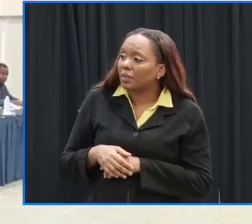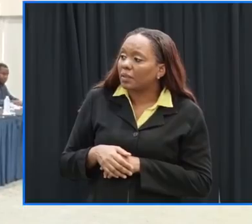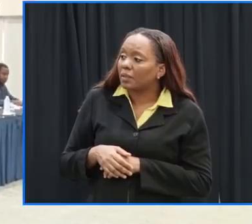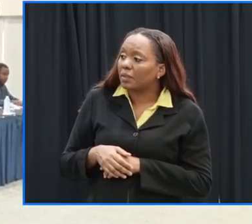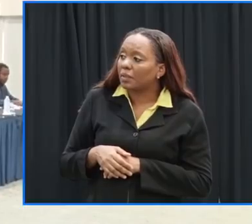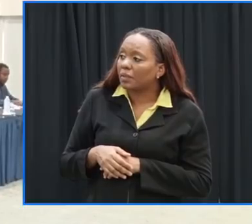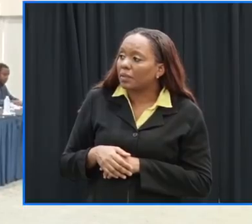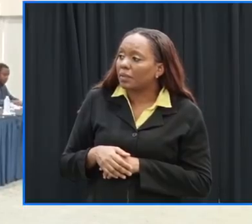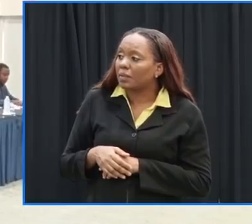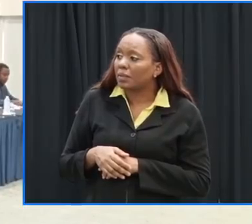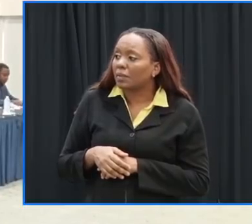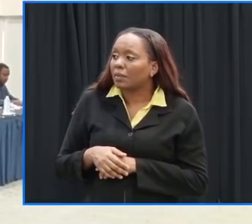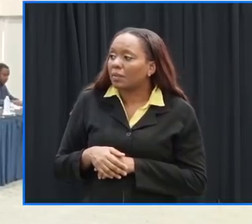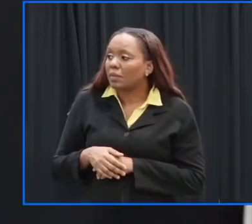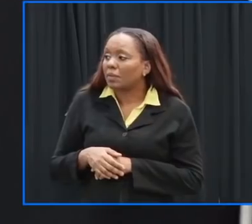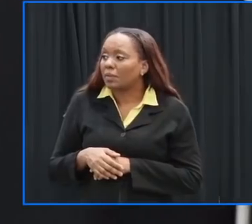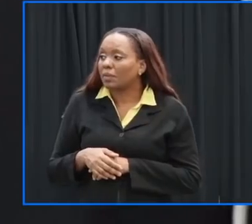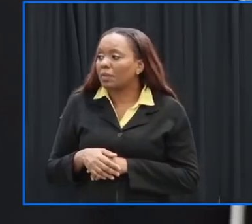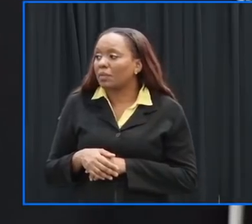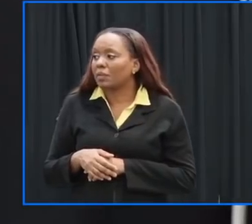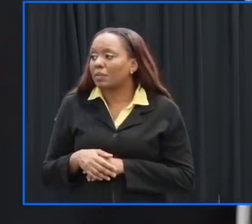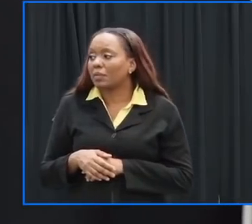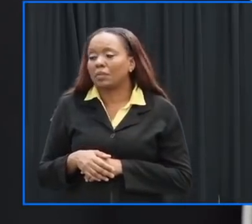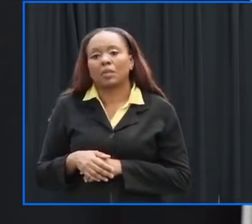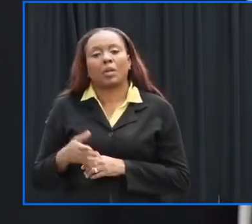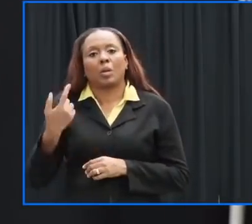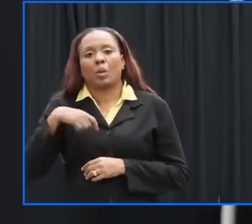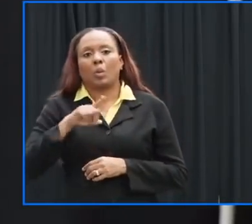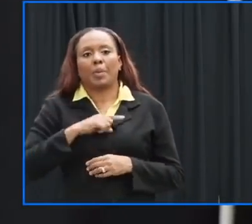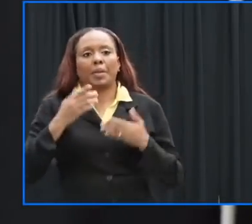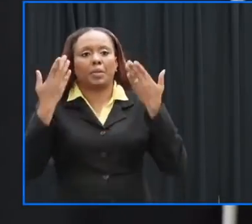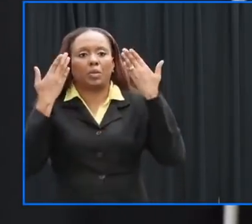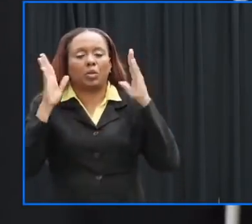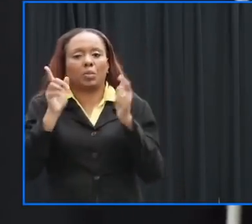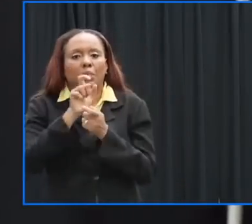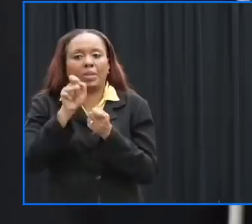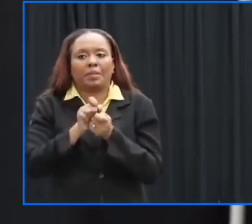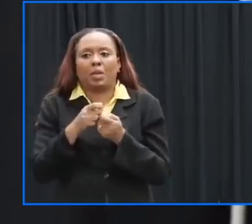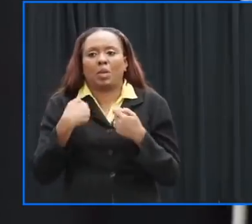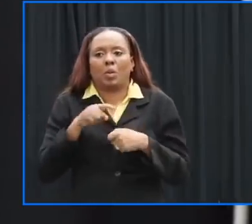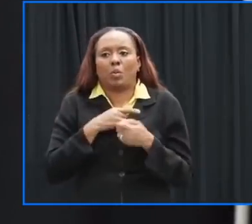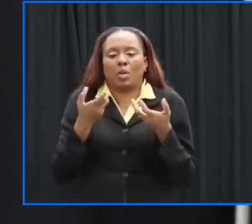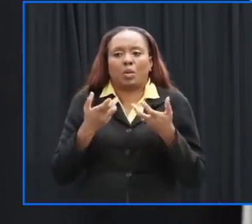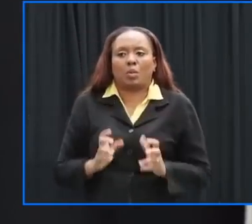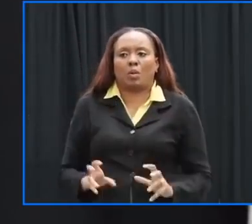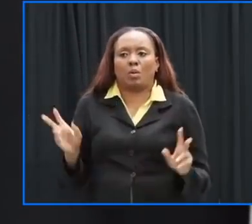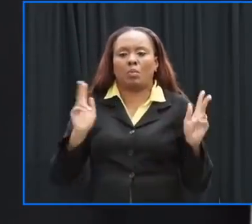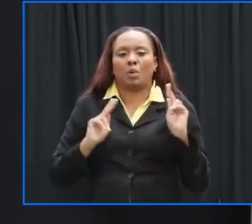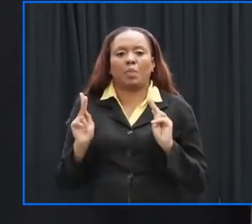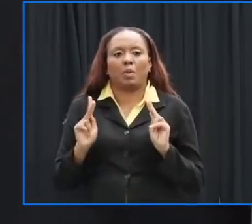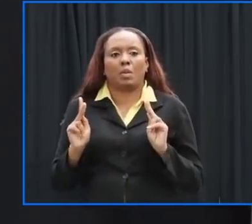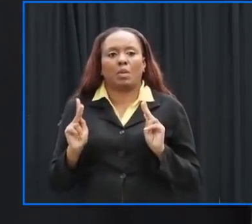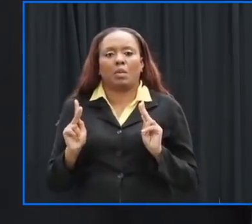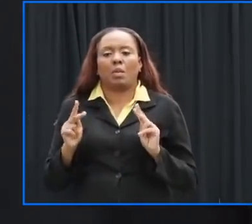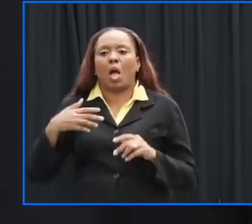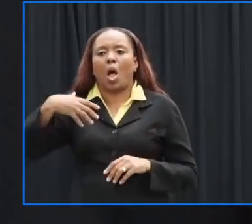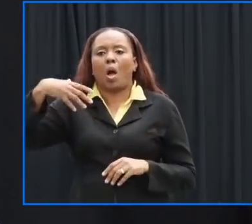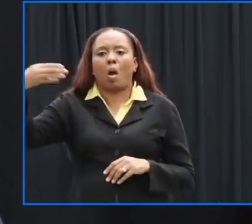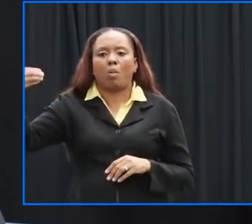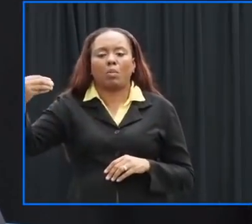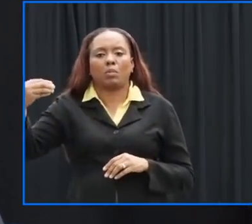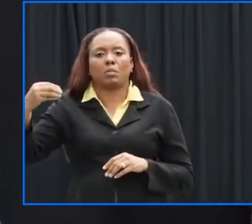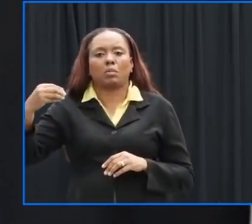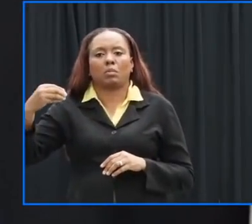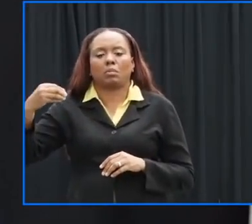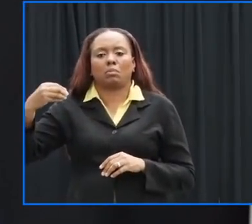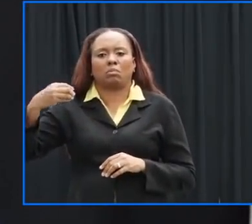um prime minister this is a moving target but obviously we don't want people moving about until the all clear is given when the